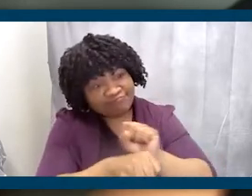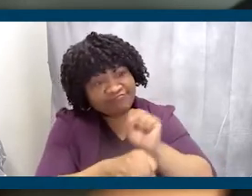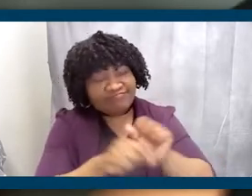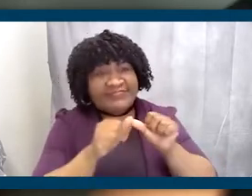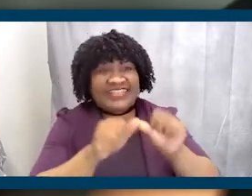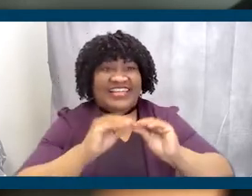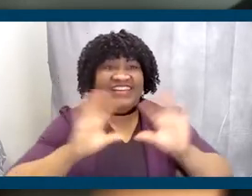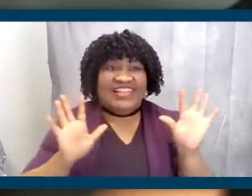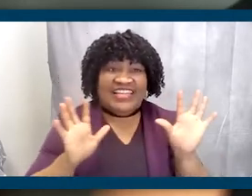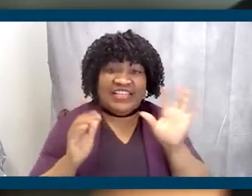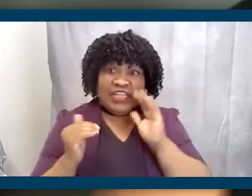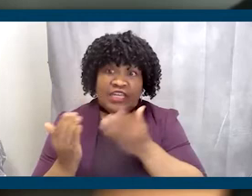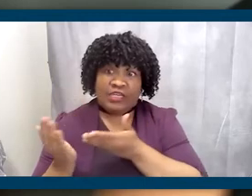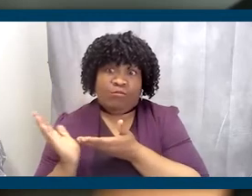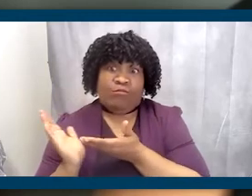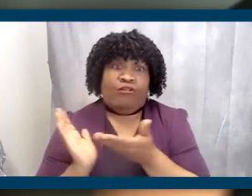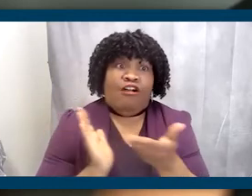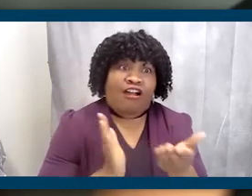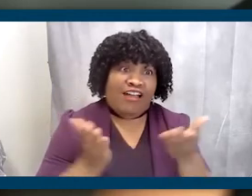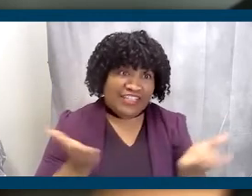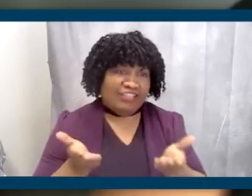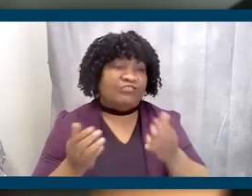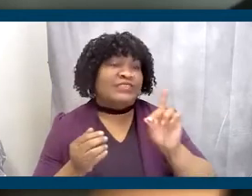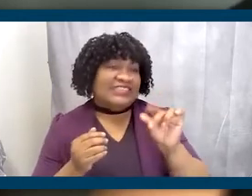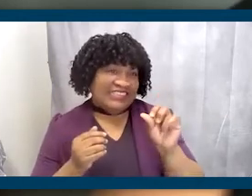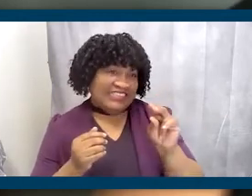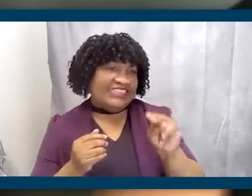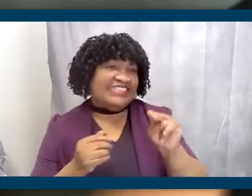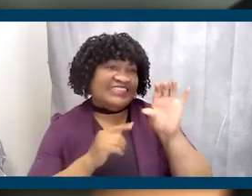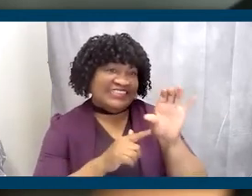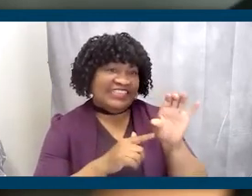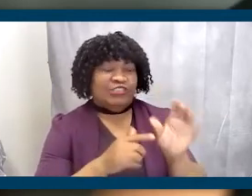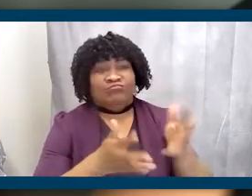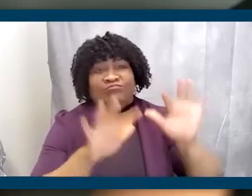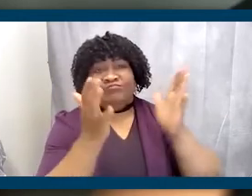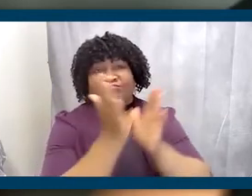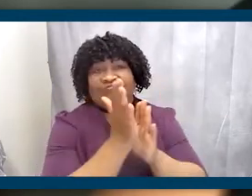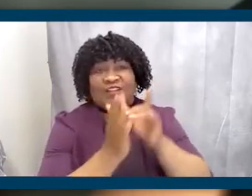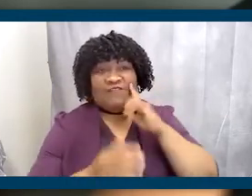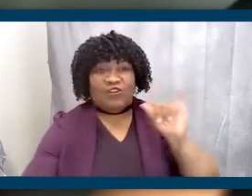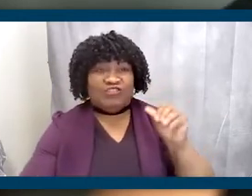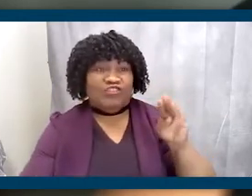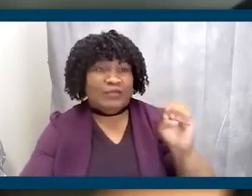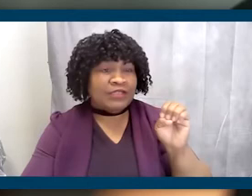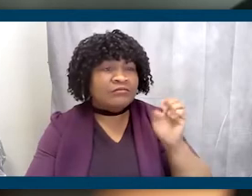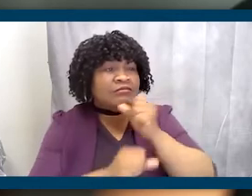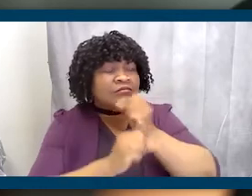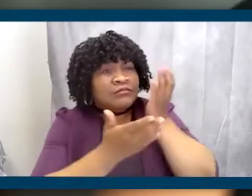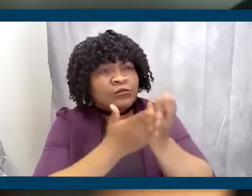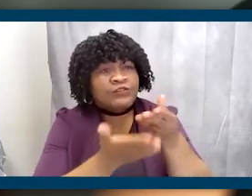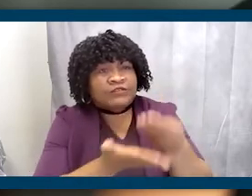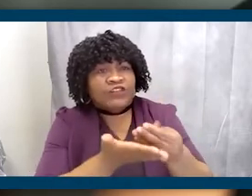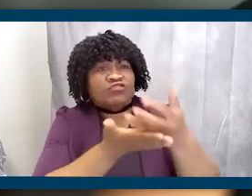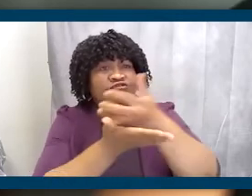And he brought that with him to the DNC. We applaud his bold vision, his proven fundraising